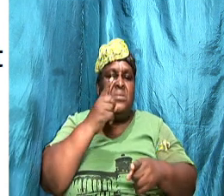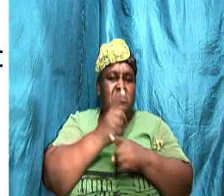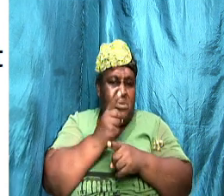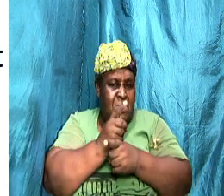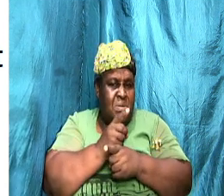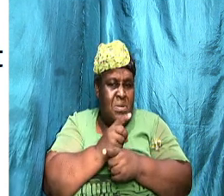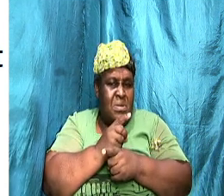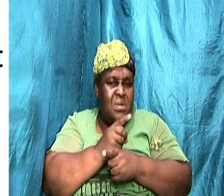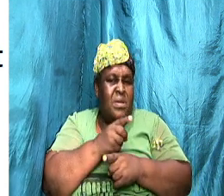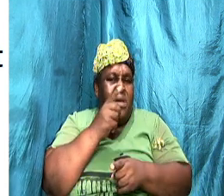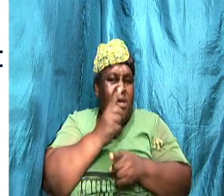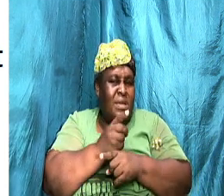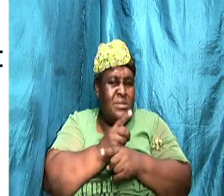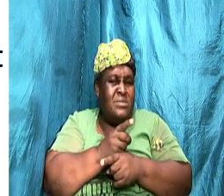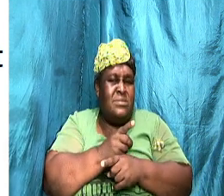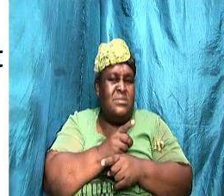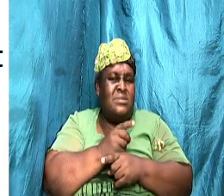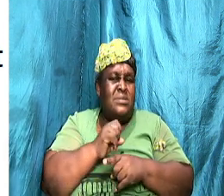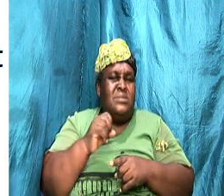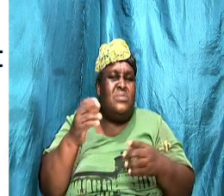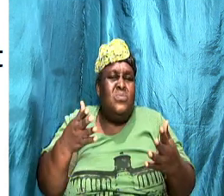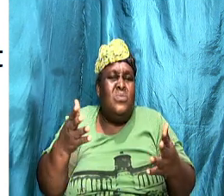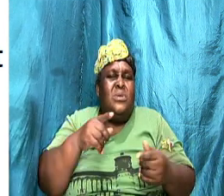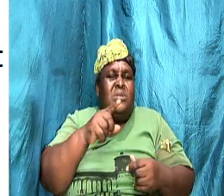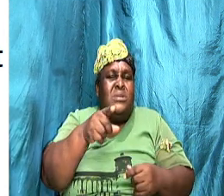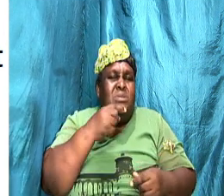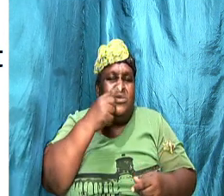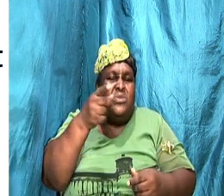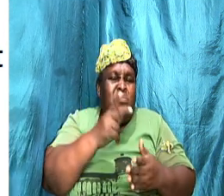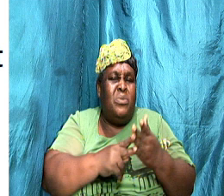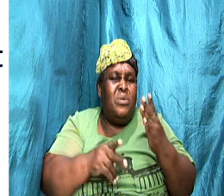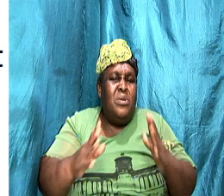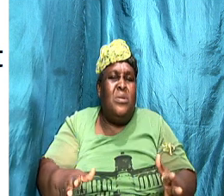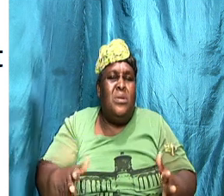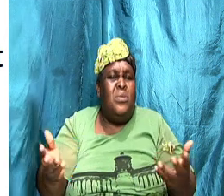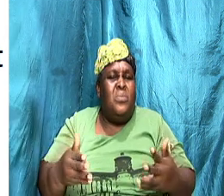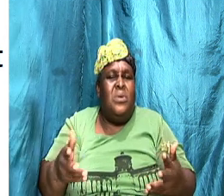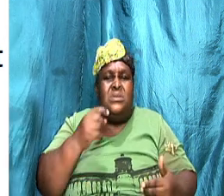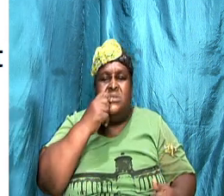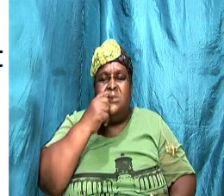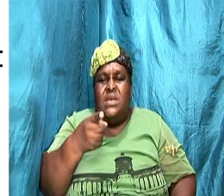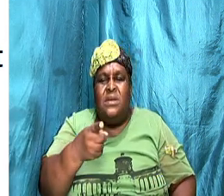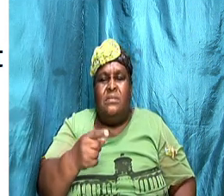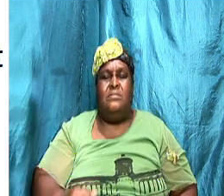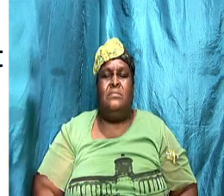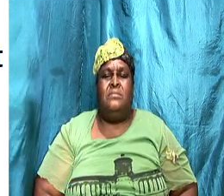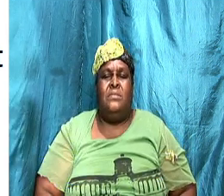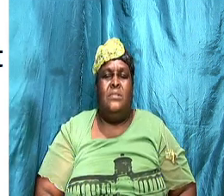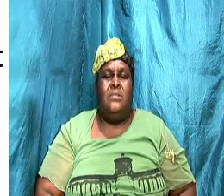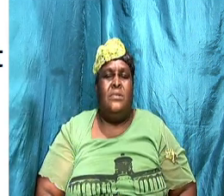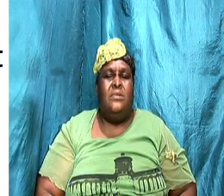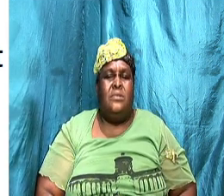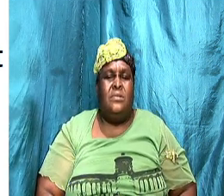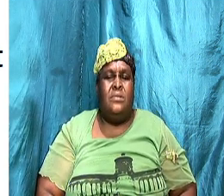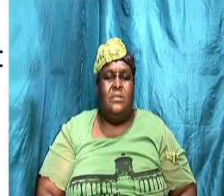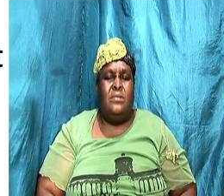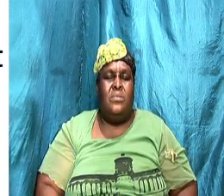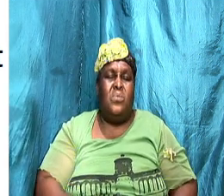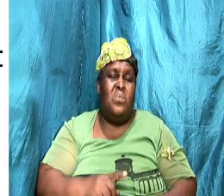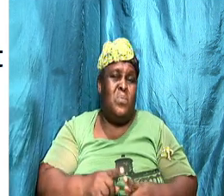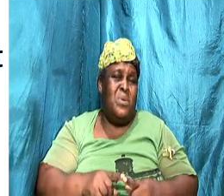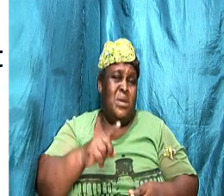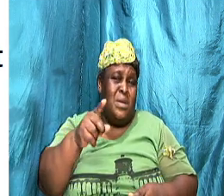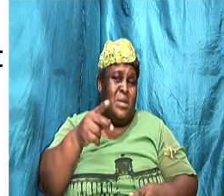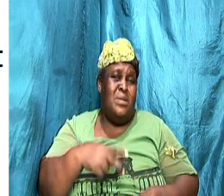is what tells your partner that you understand exactly what was said so when your partner